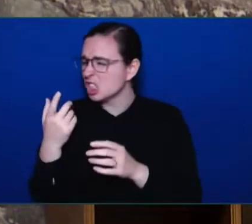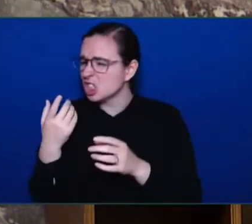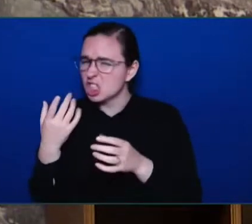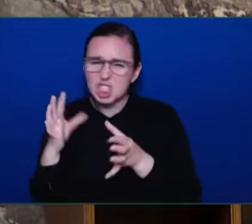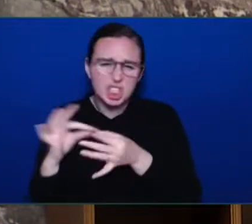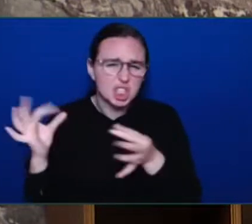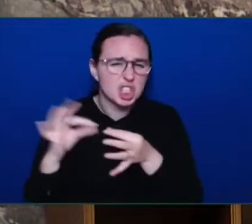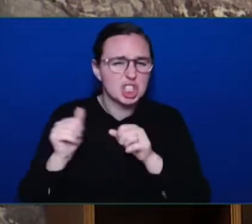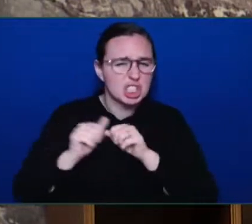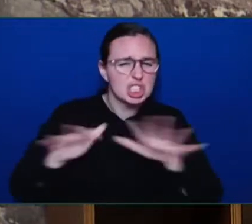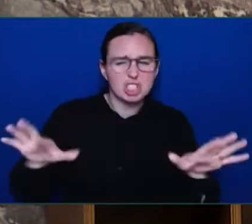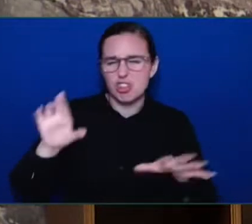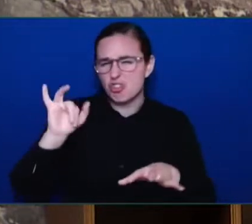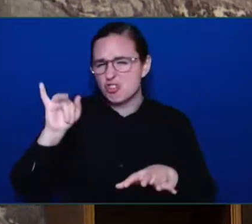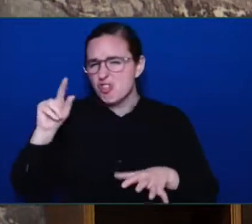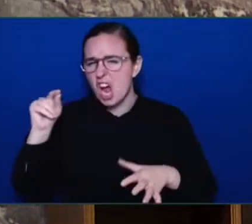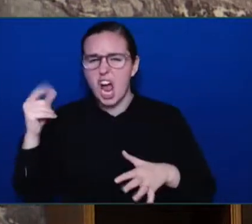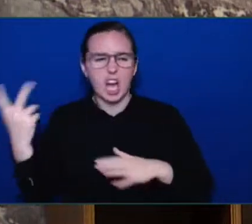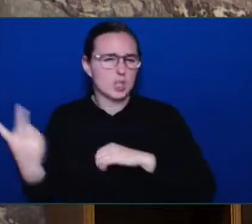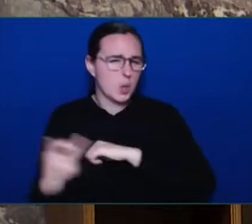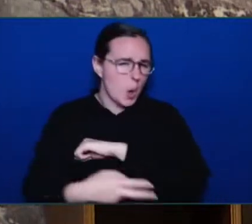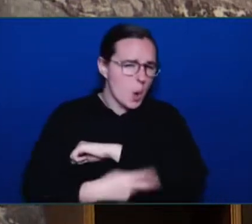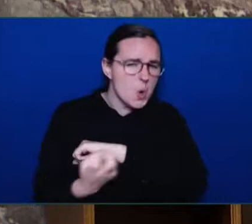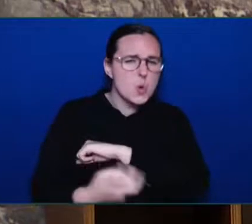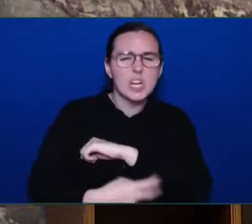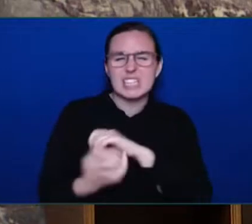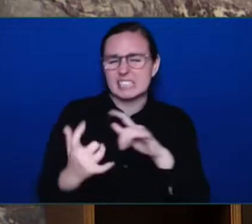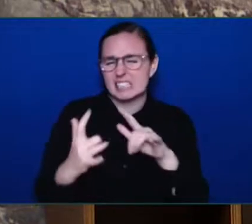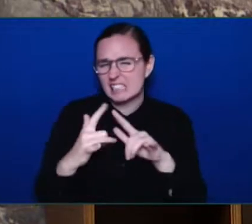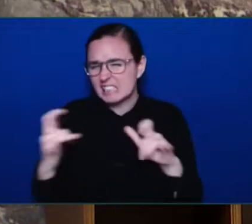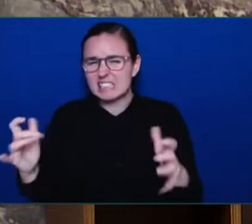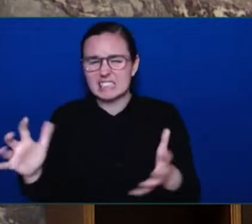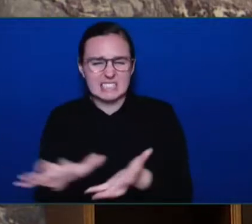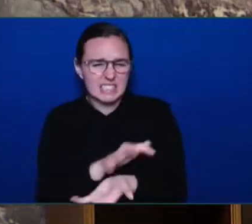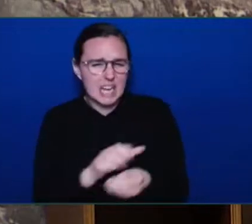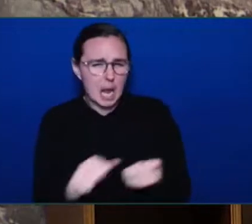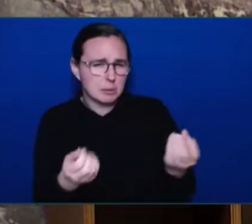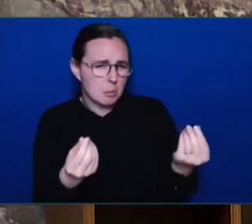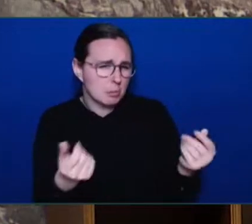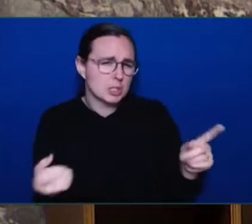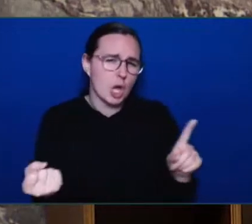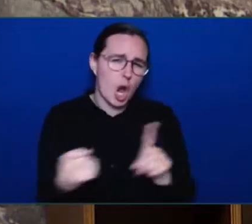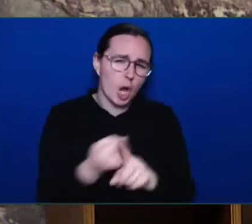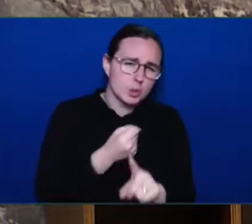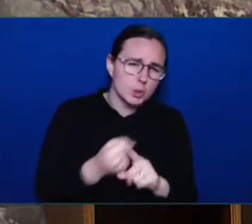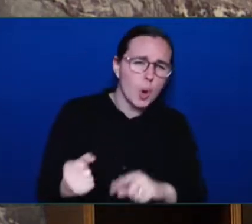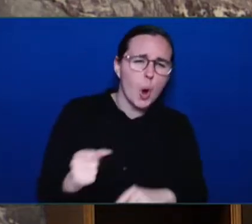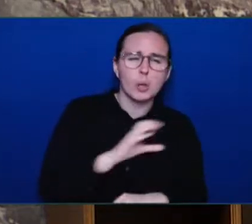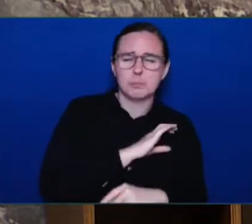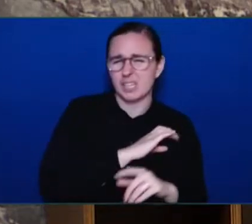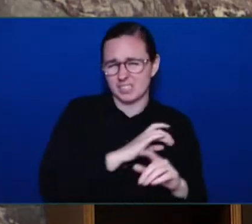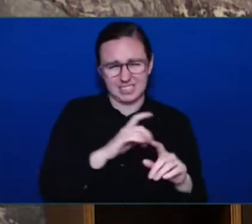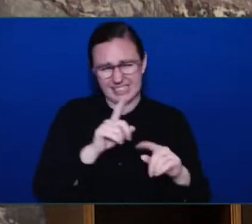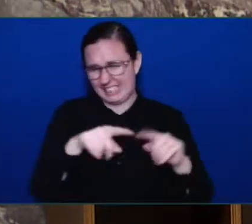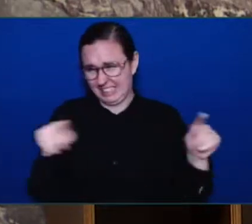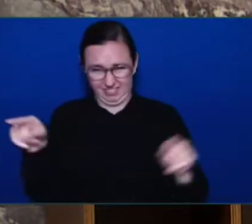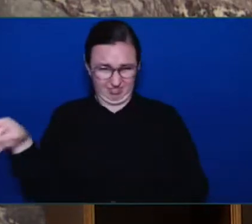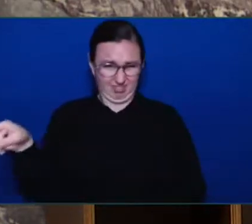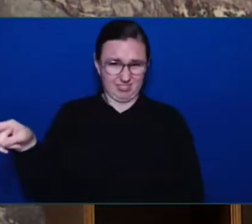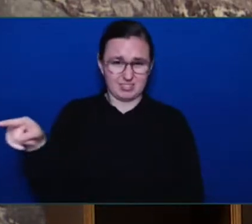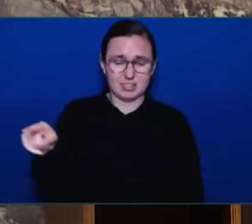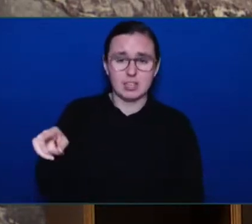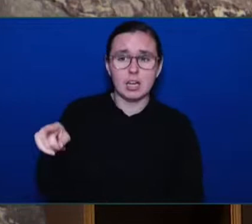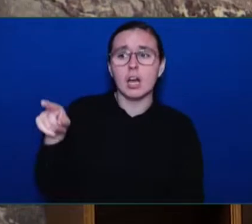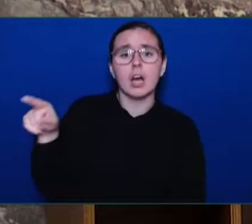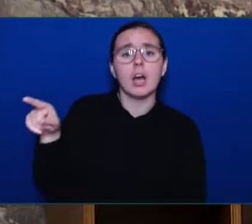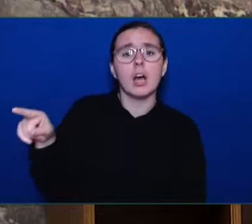police officers, the incoming premier stood by them and actually gave them legal advice on how to sue the police. He even